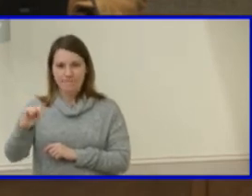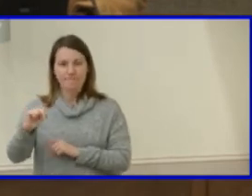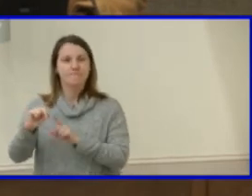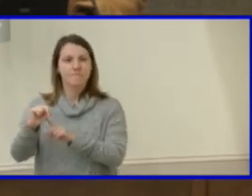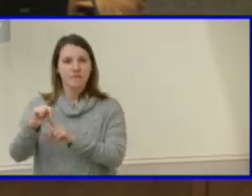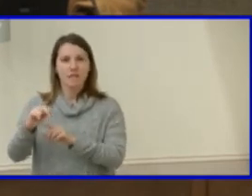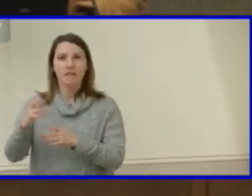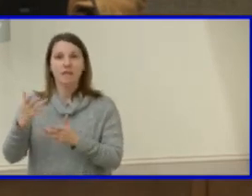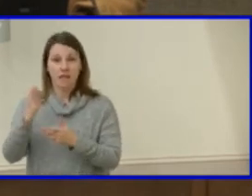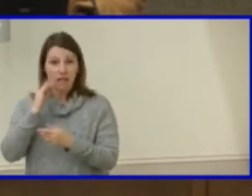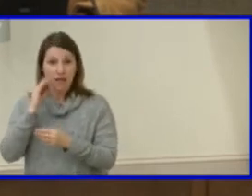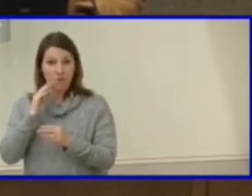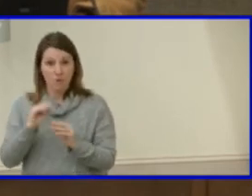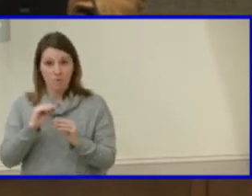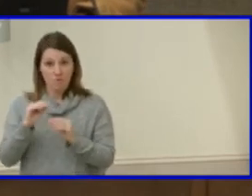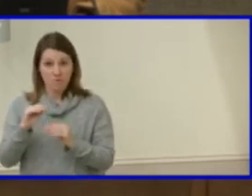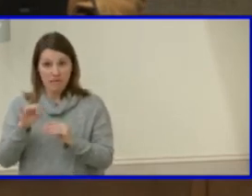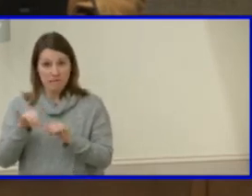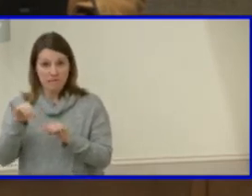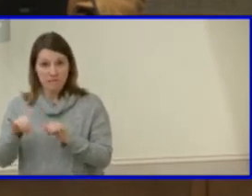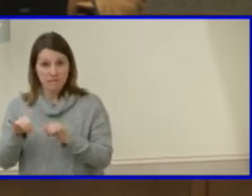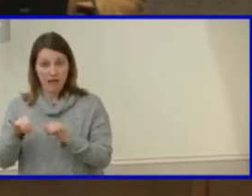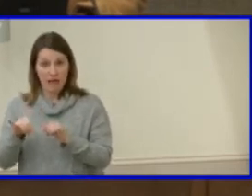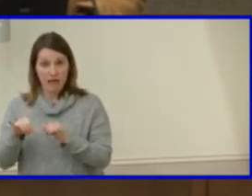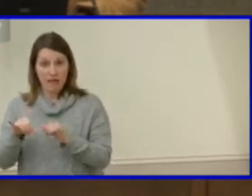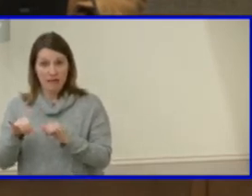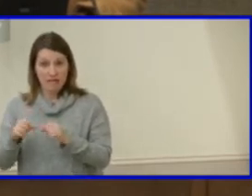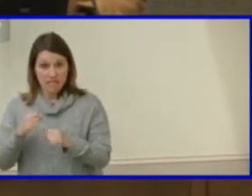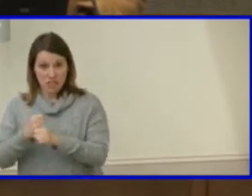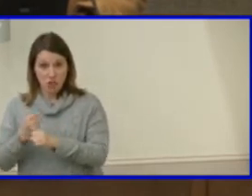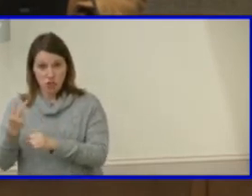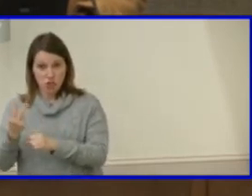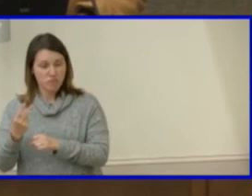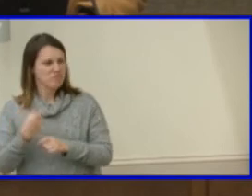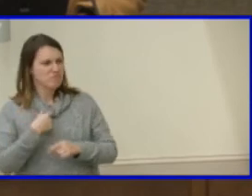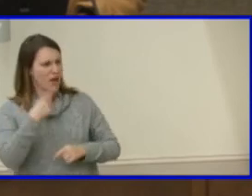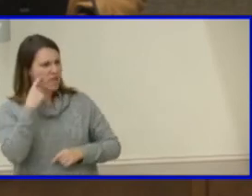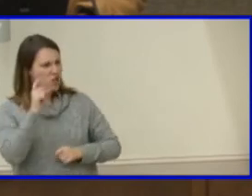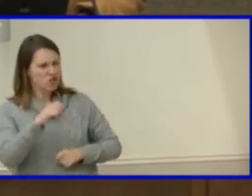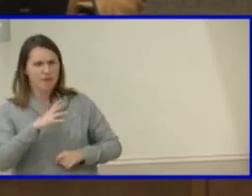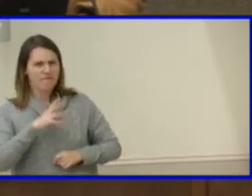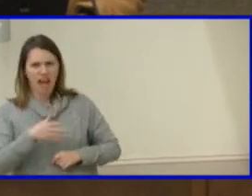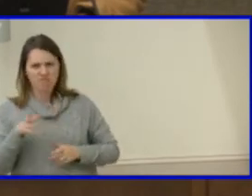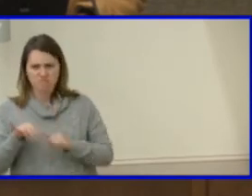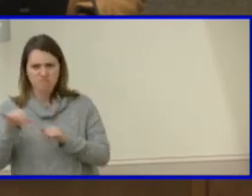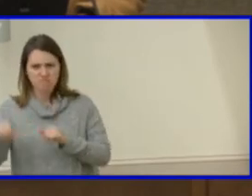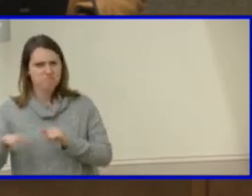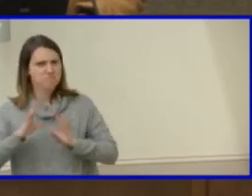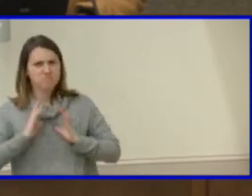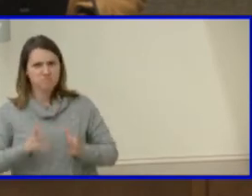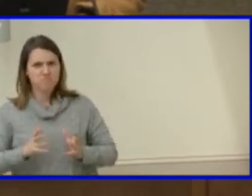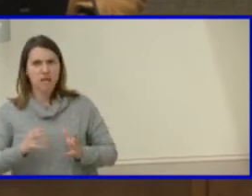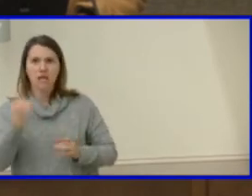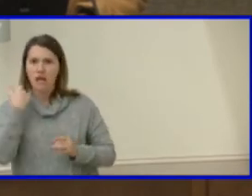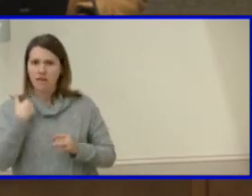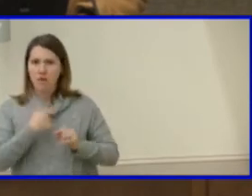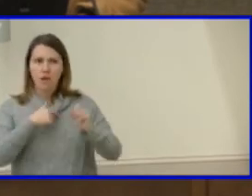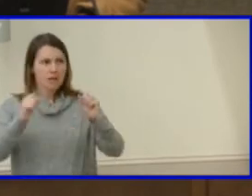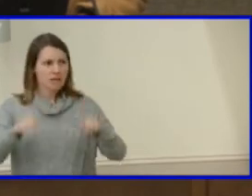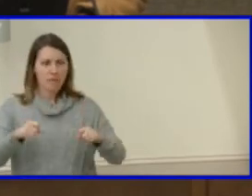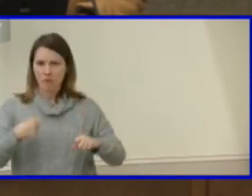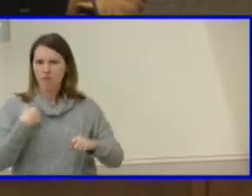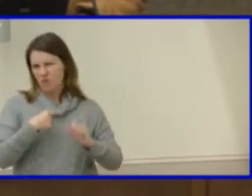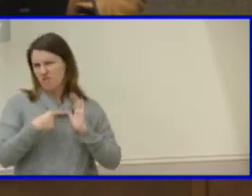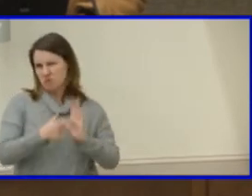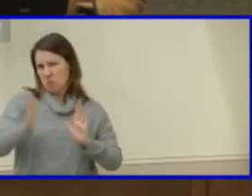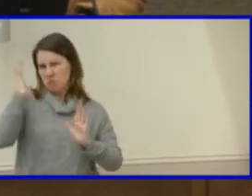of five projects in an fy 23 year two of that part and and i think that as long as we are capable and we have shown in the